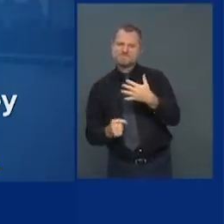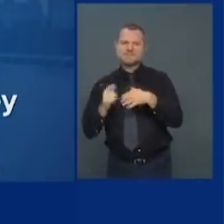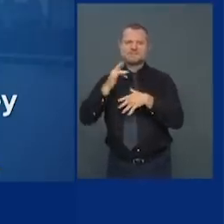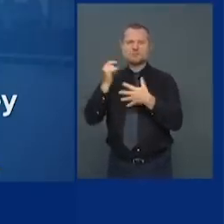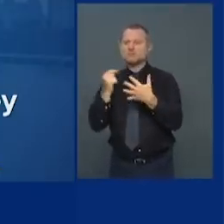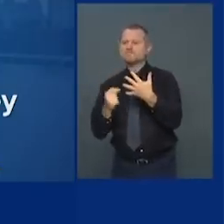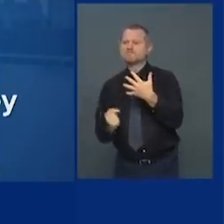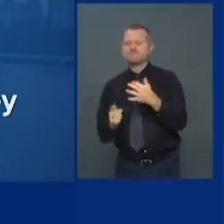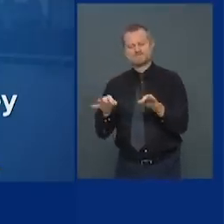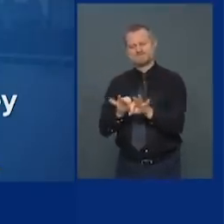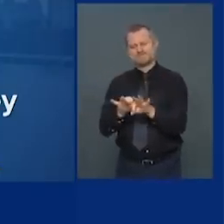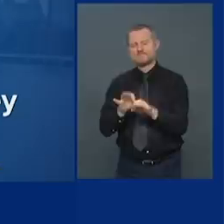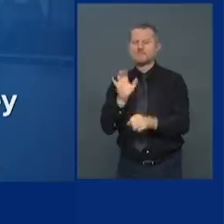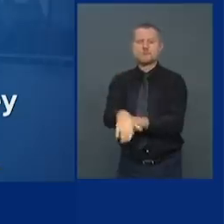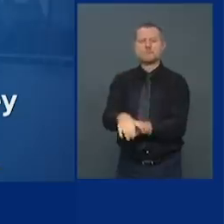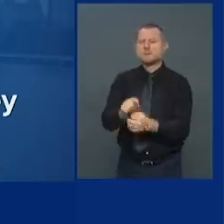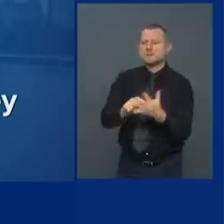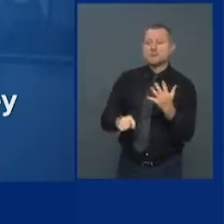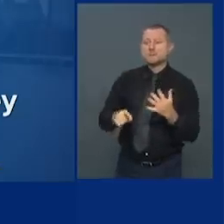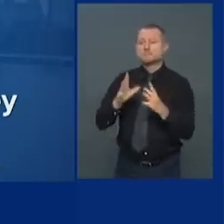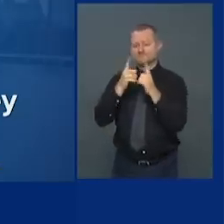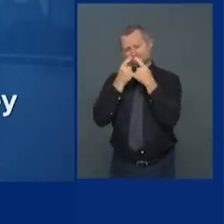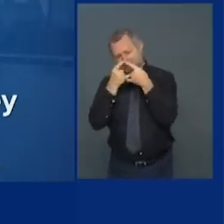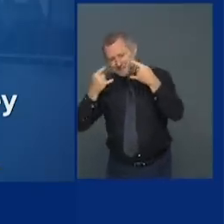is a state law.